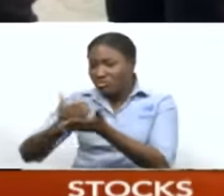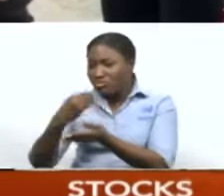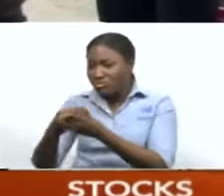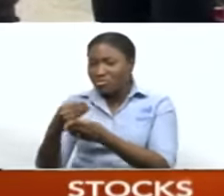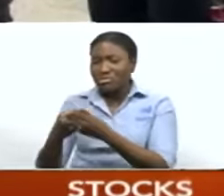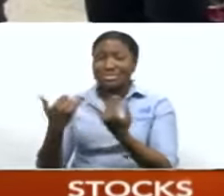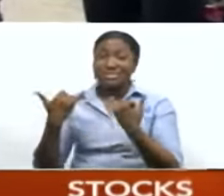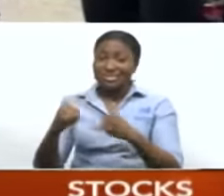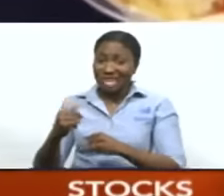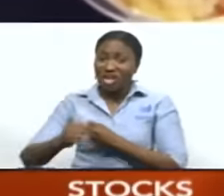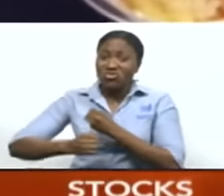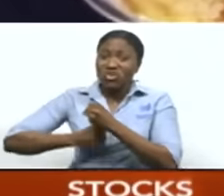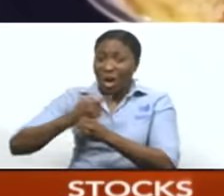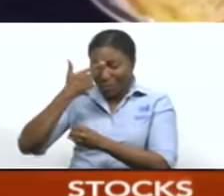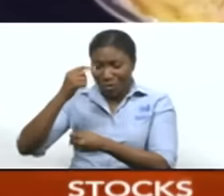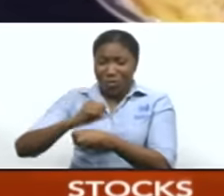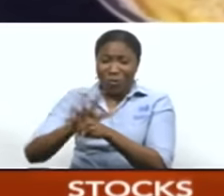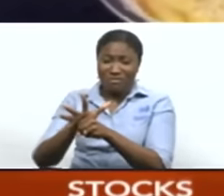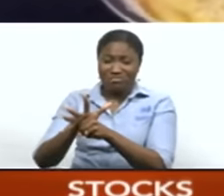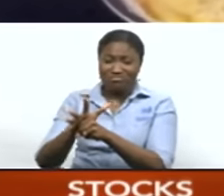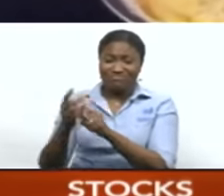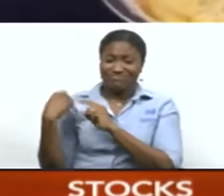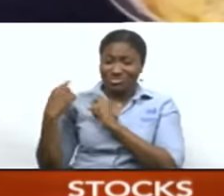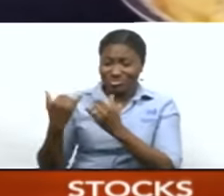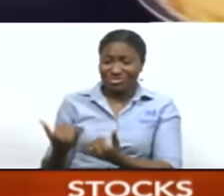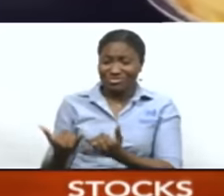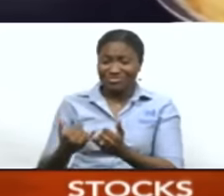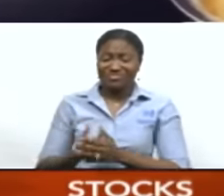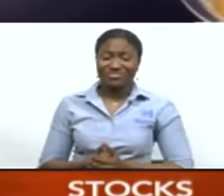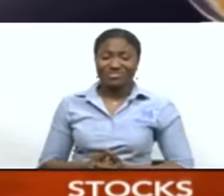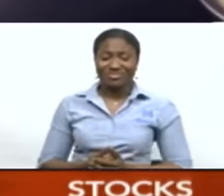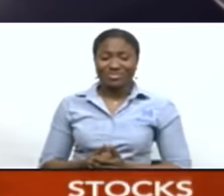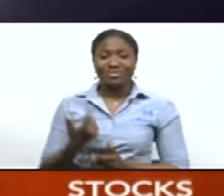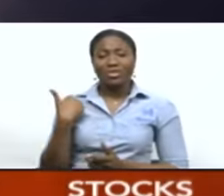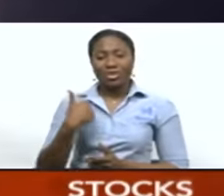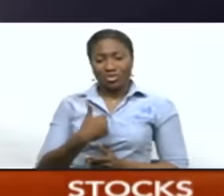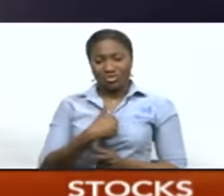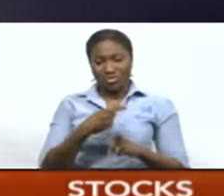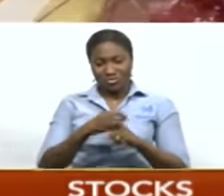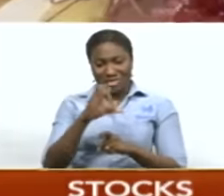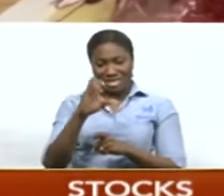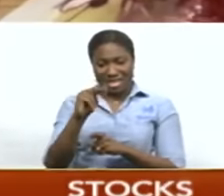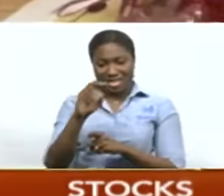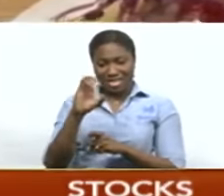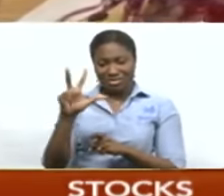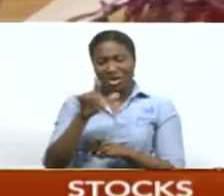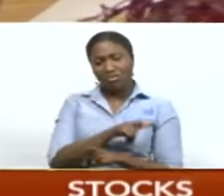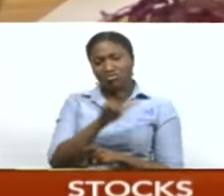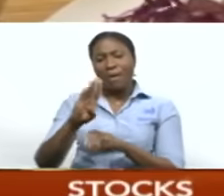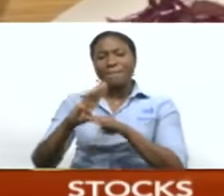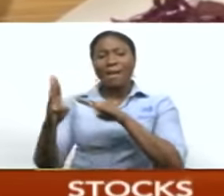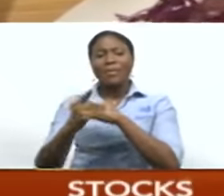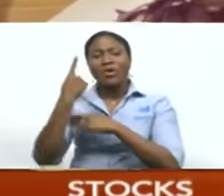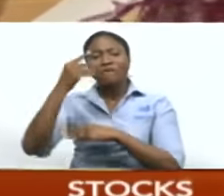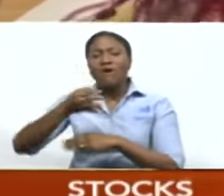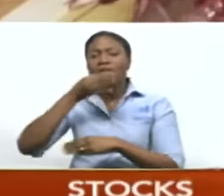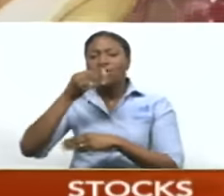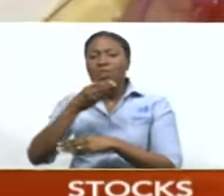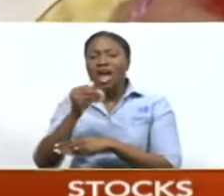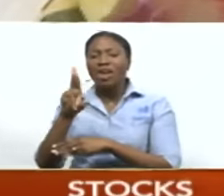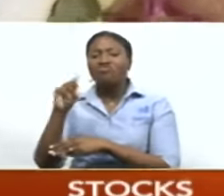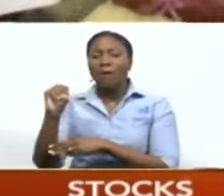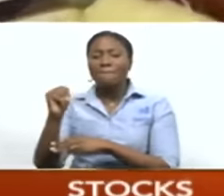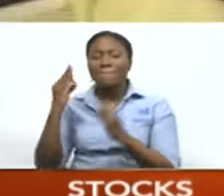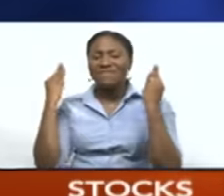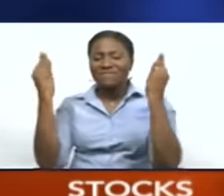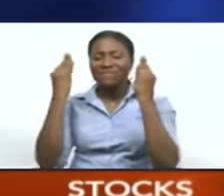COVID-19 pandemic. Brent Pinero of CNC3 is in Barbados for the Food and Rum Festival, which begins tonight and ends